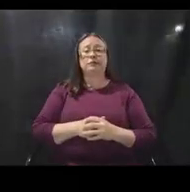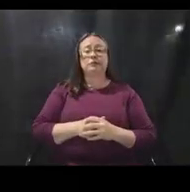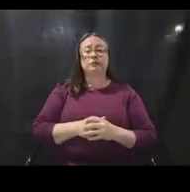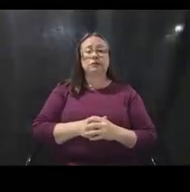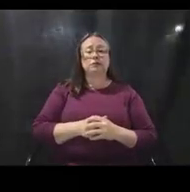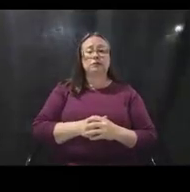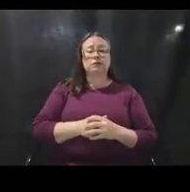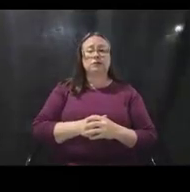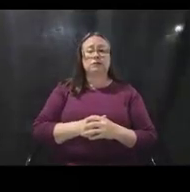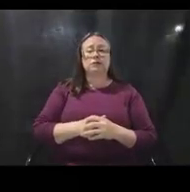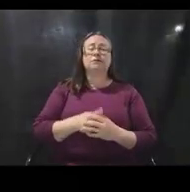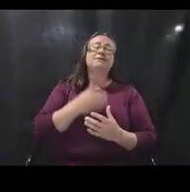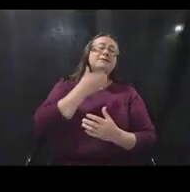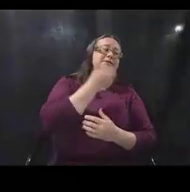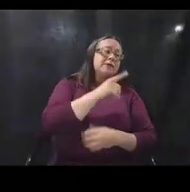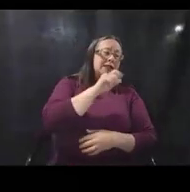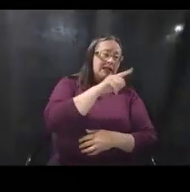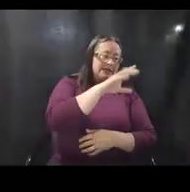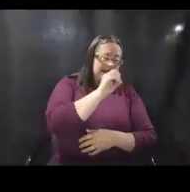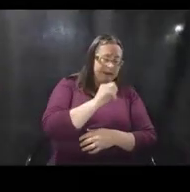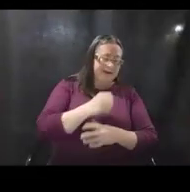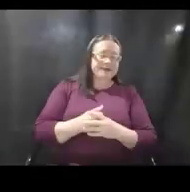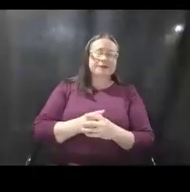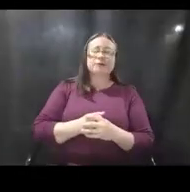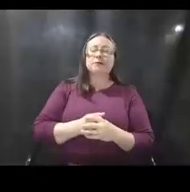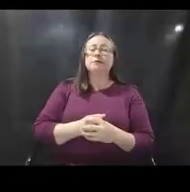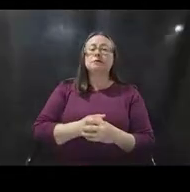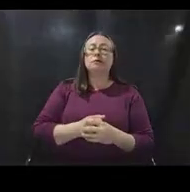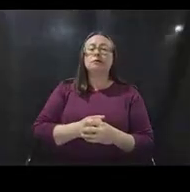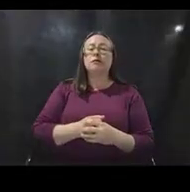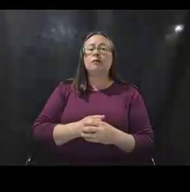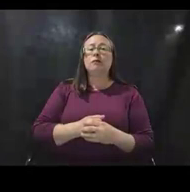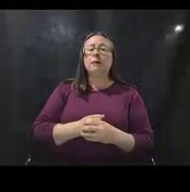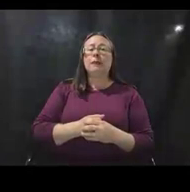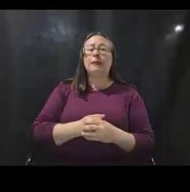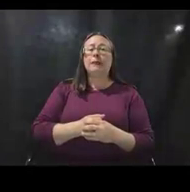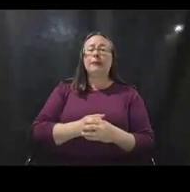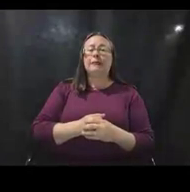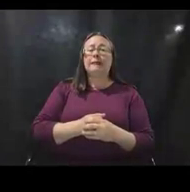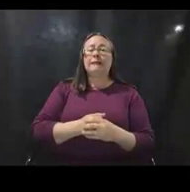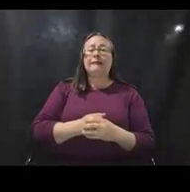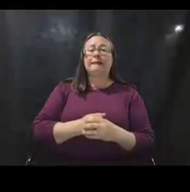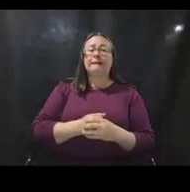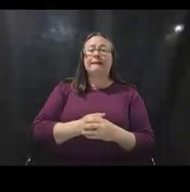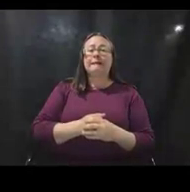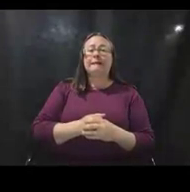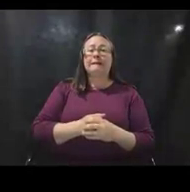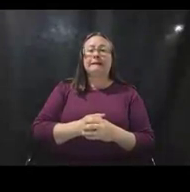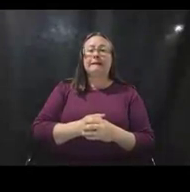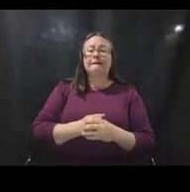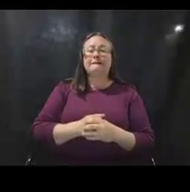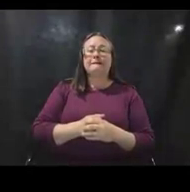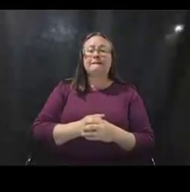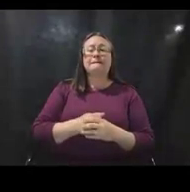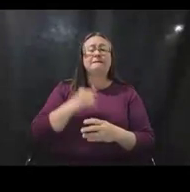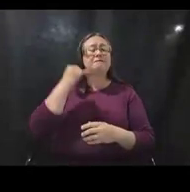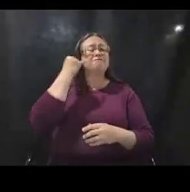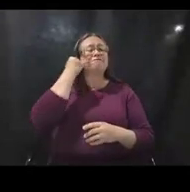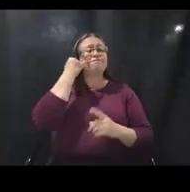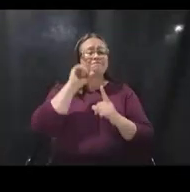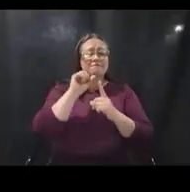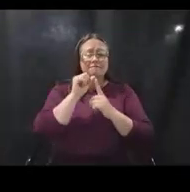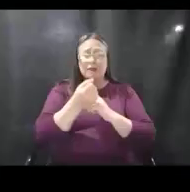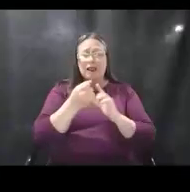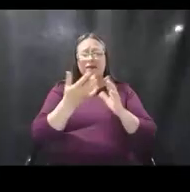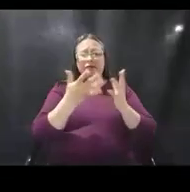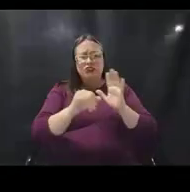Great. Thanks, Leslie. So, in the instances where we have